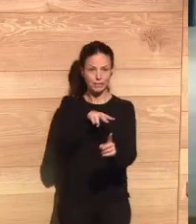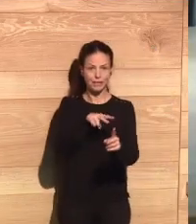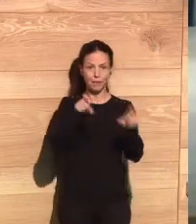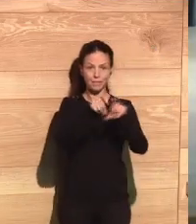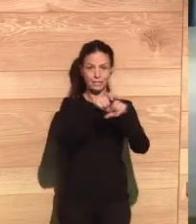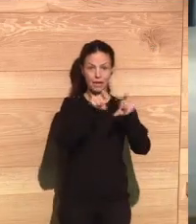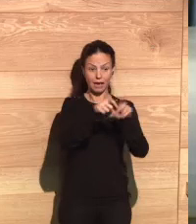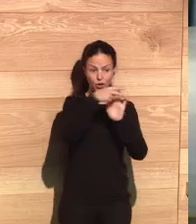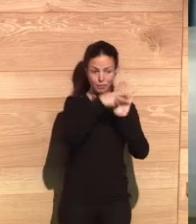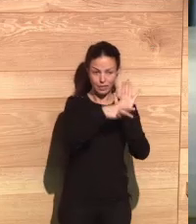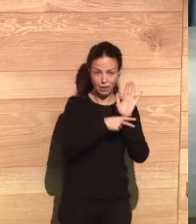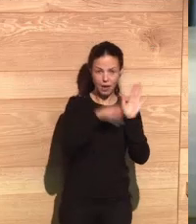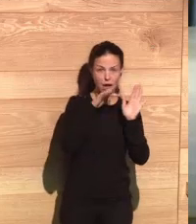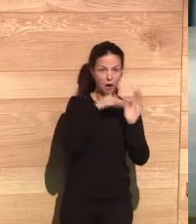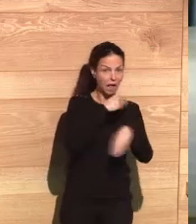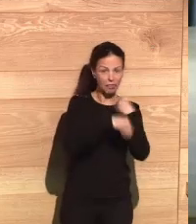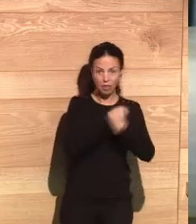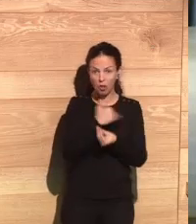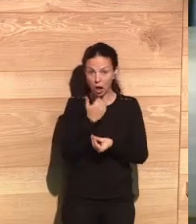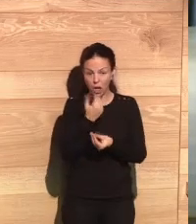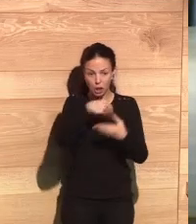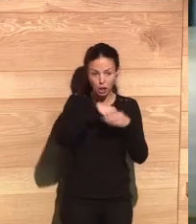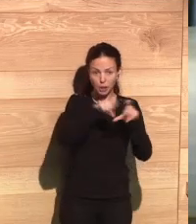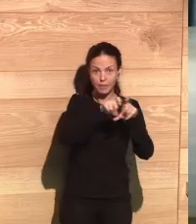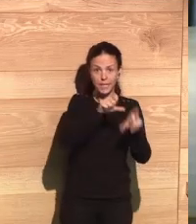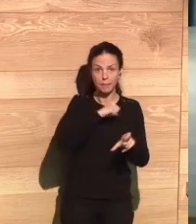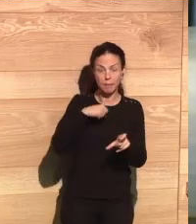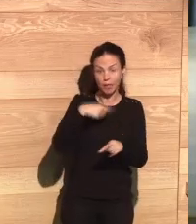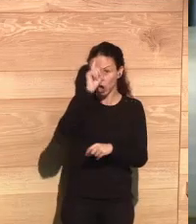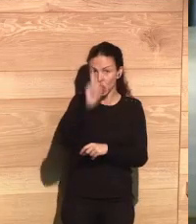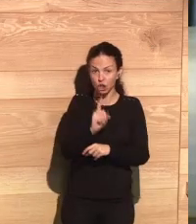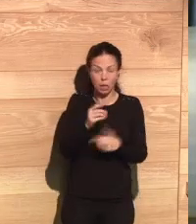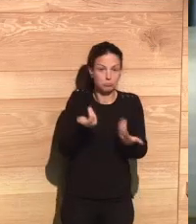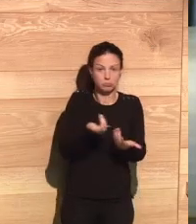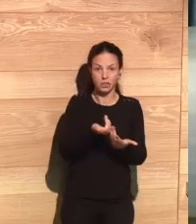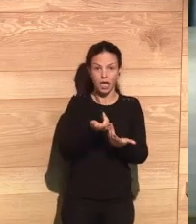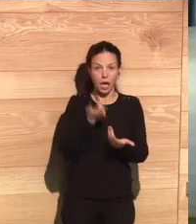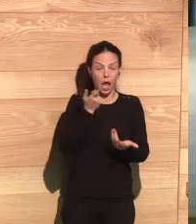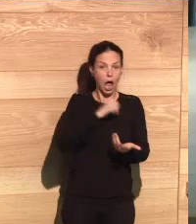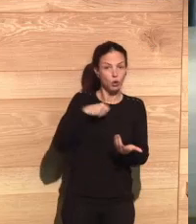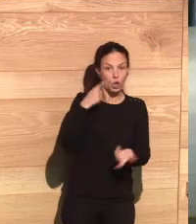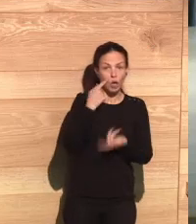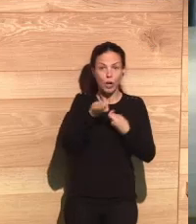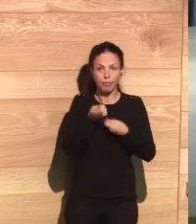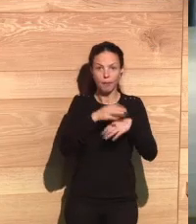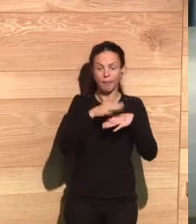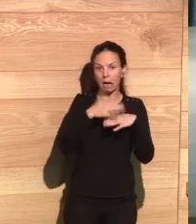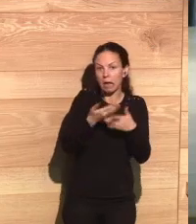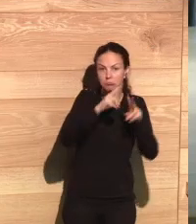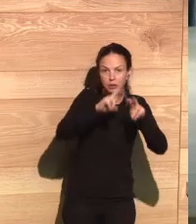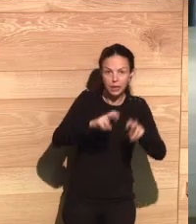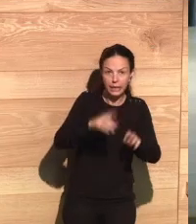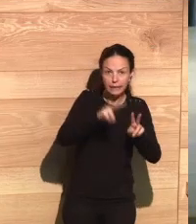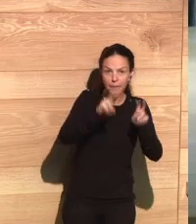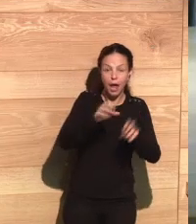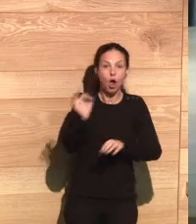What about the business sector? Do you have any initiatives, for instance, self